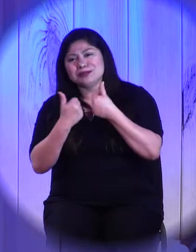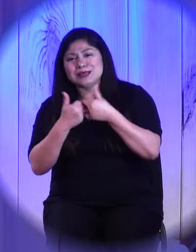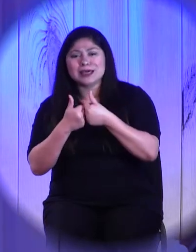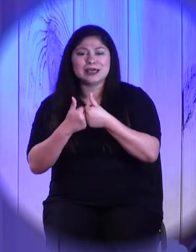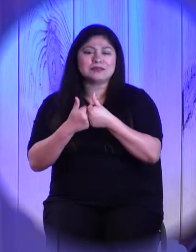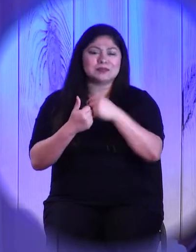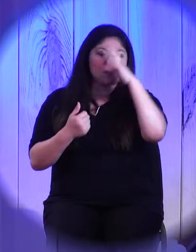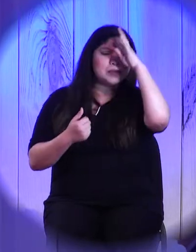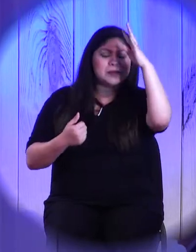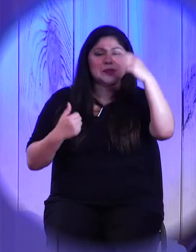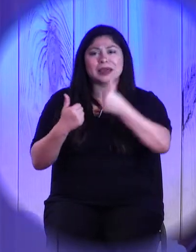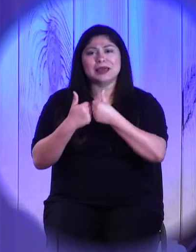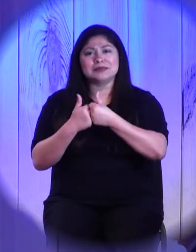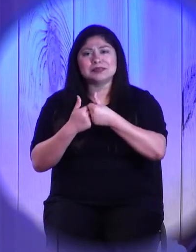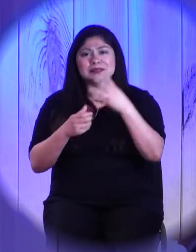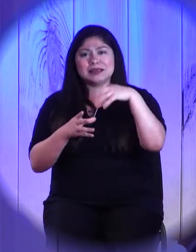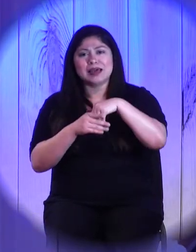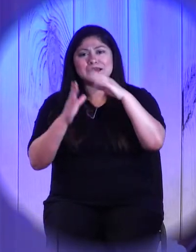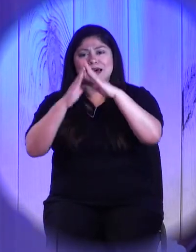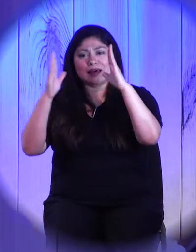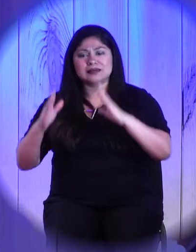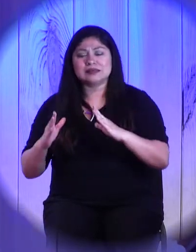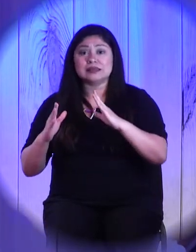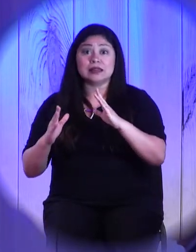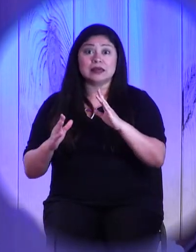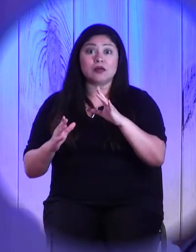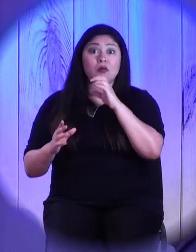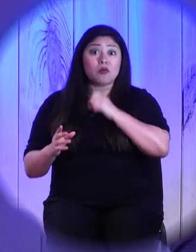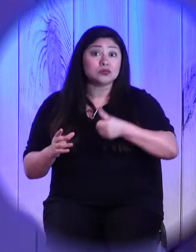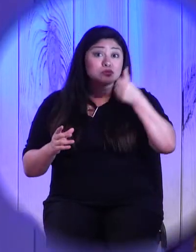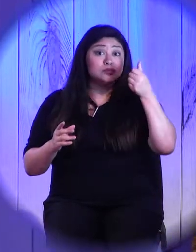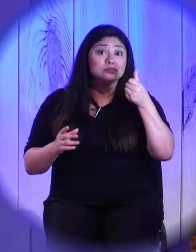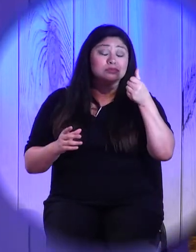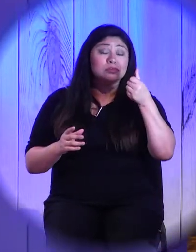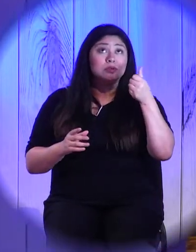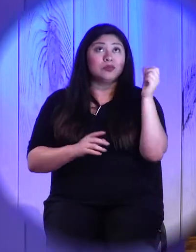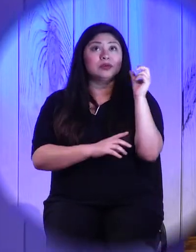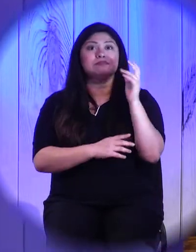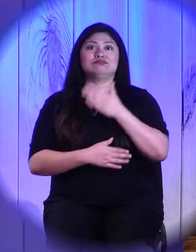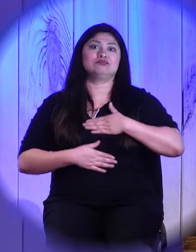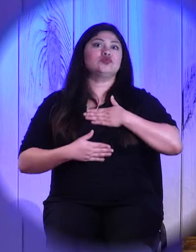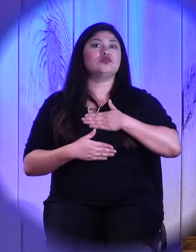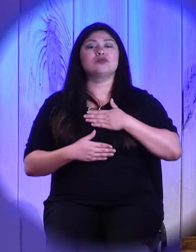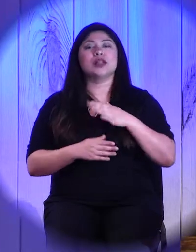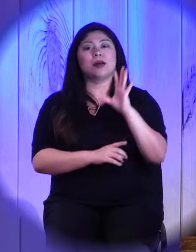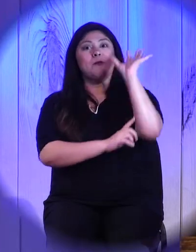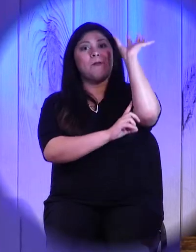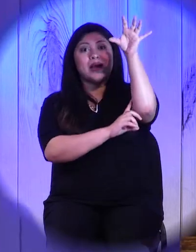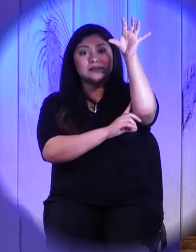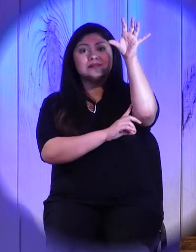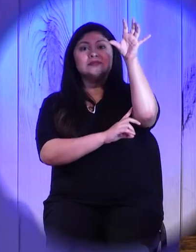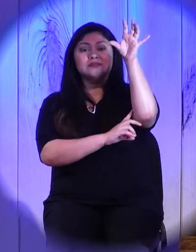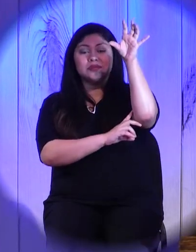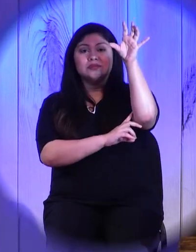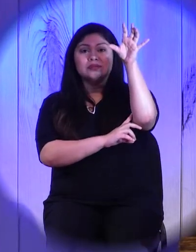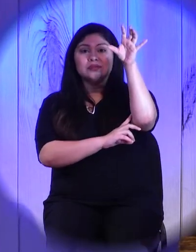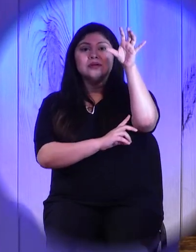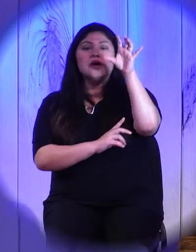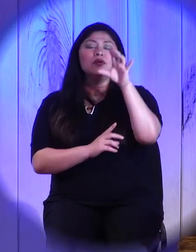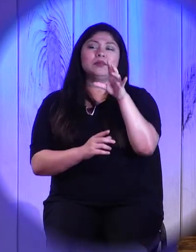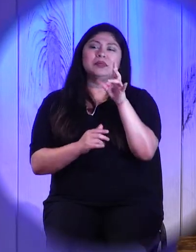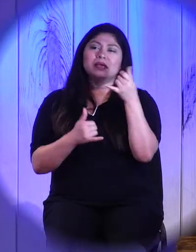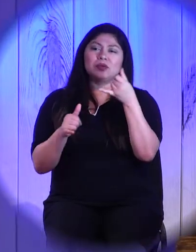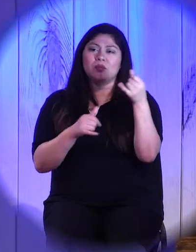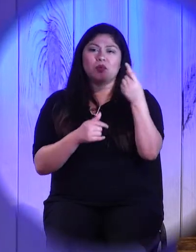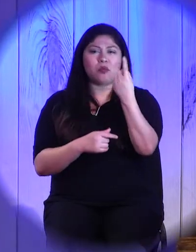make up games in the house. We also, as we got a little bit older, loved to play basketball in the driveway. In fact, we often played that game, that